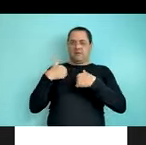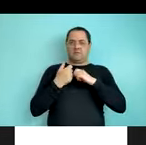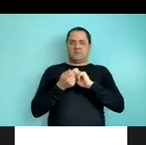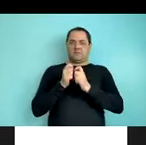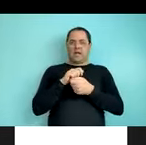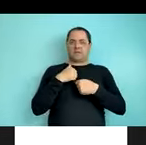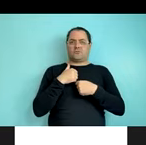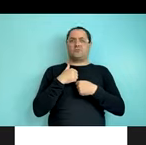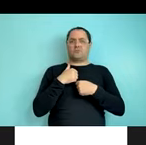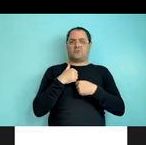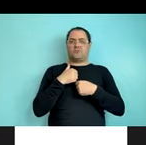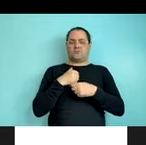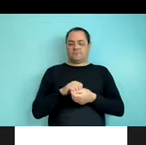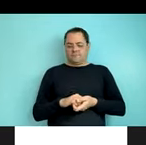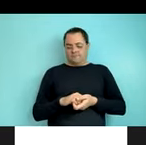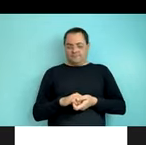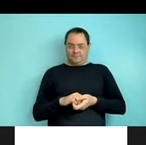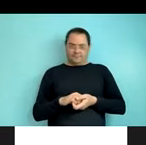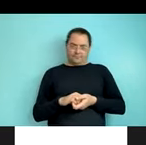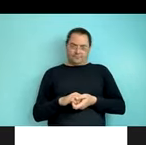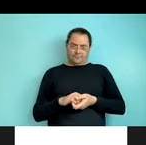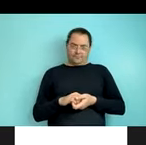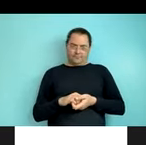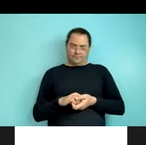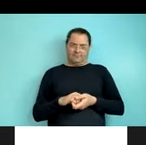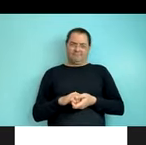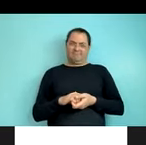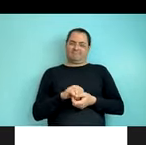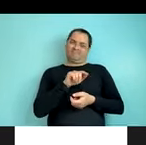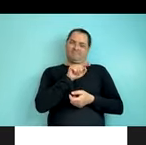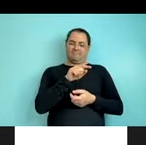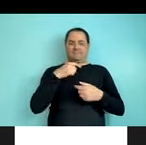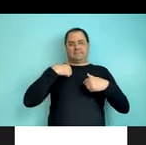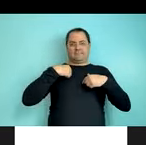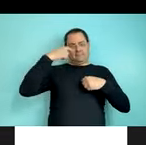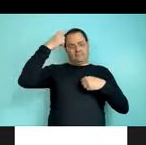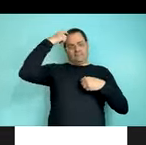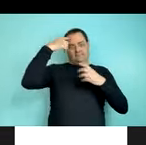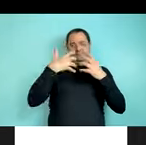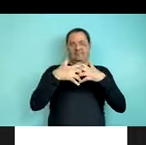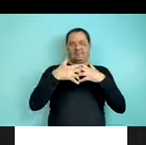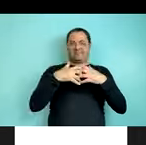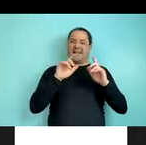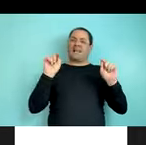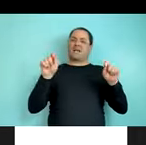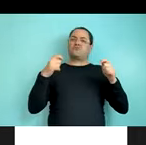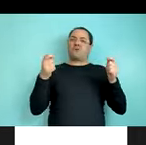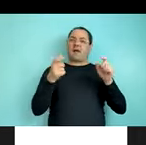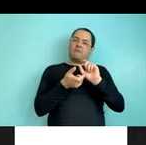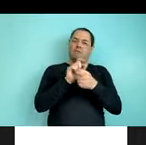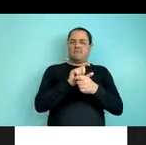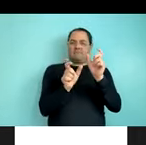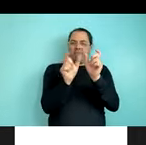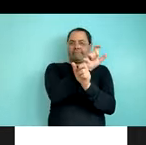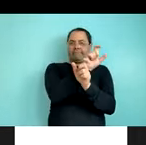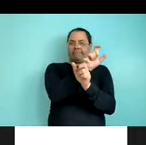actually appear to be moving towards the less frequent, more natural noun first order. Okay, what about folks in the noun